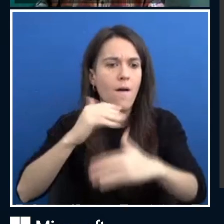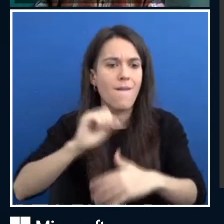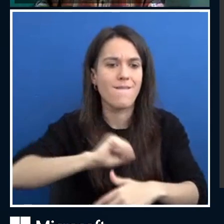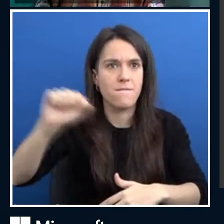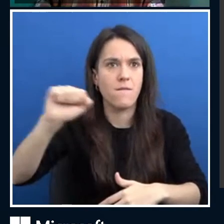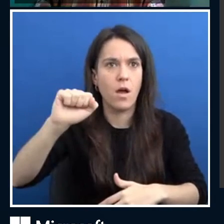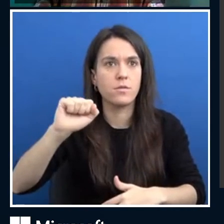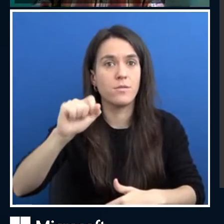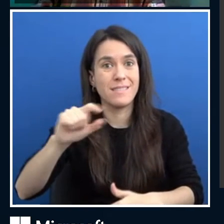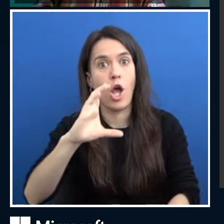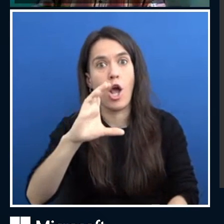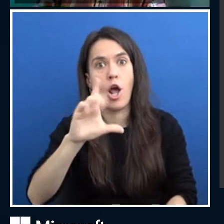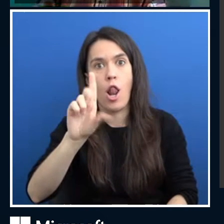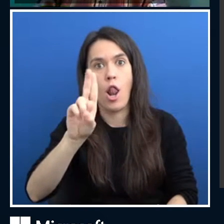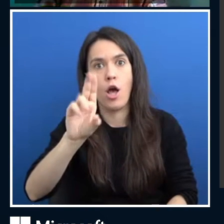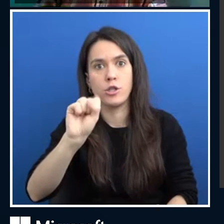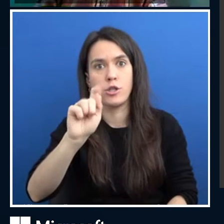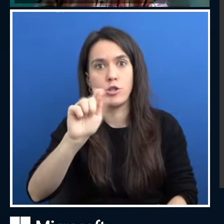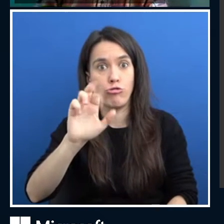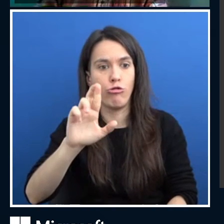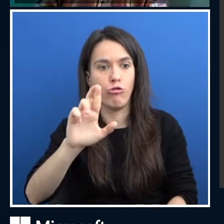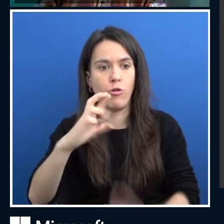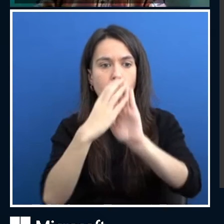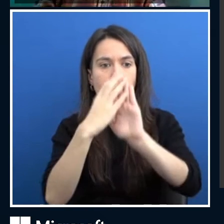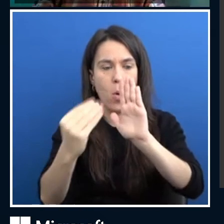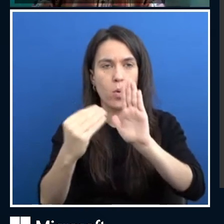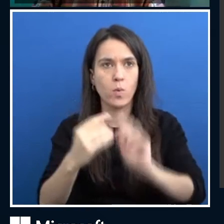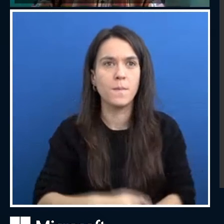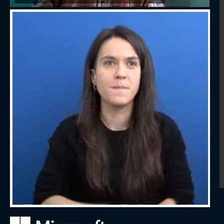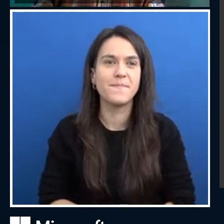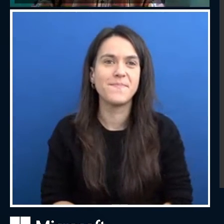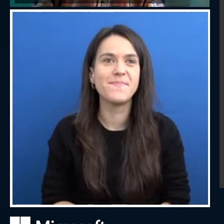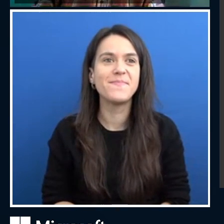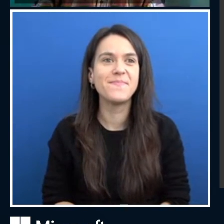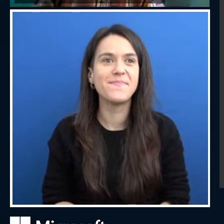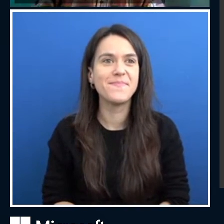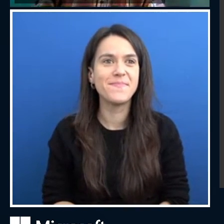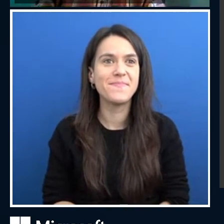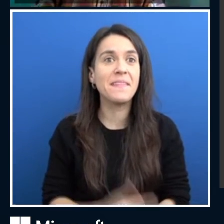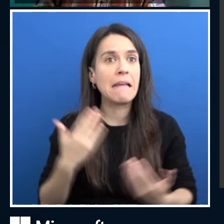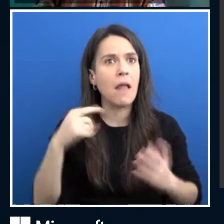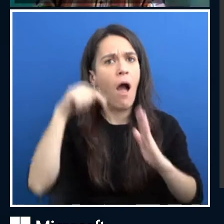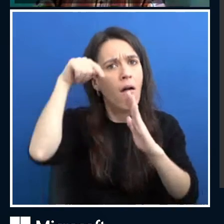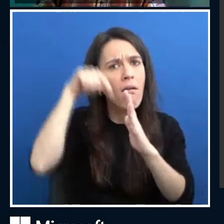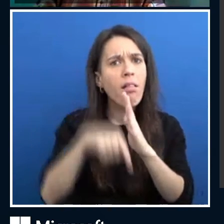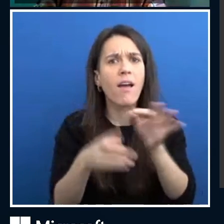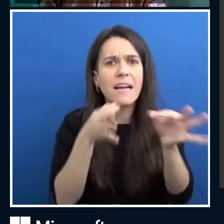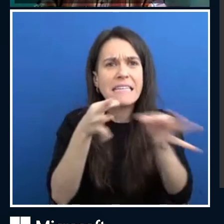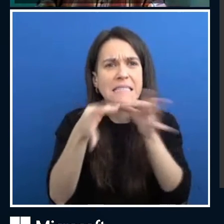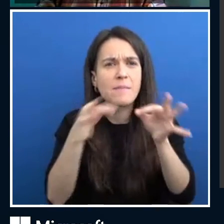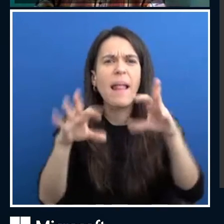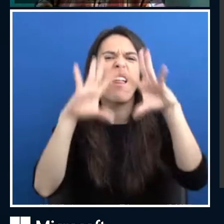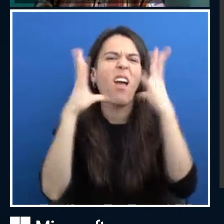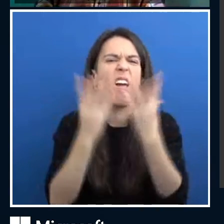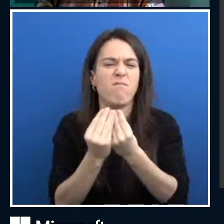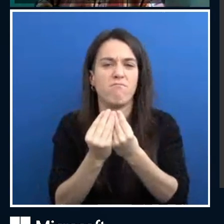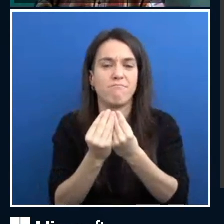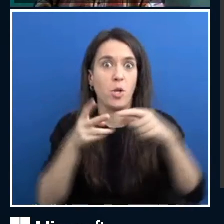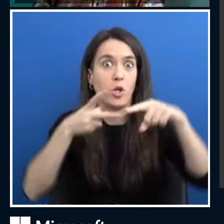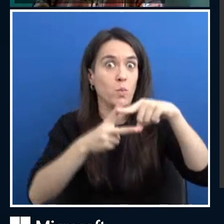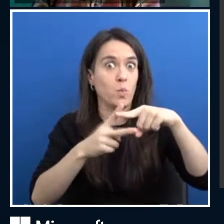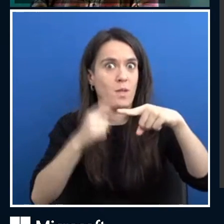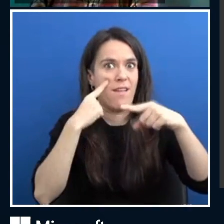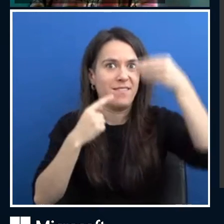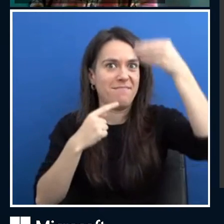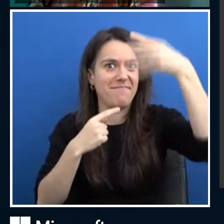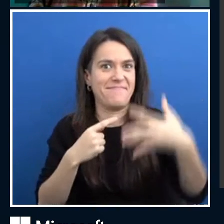Azure machine learning. Uh, I will not, uh, do not have time to go into much details. Uh, there is a set of resources. If you want watching there, if you like watching